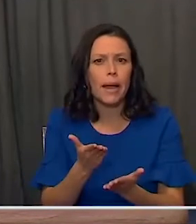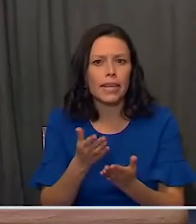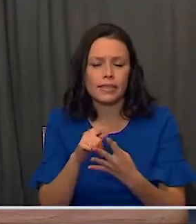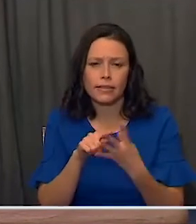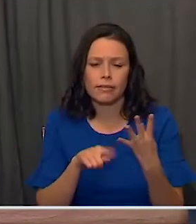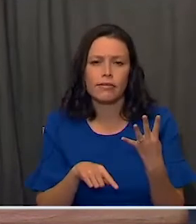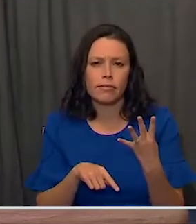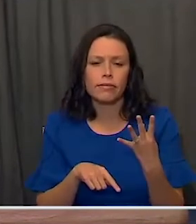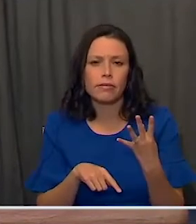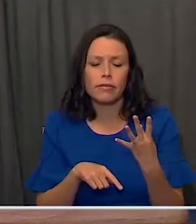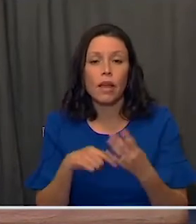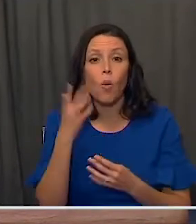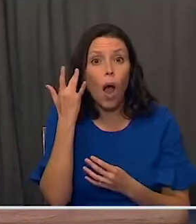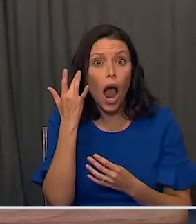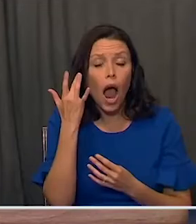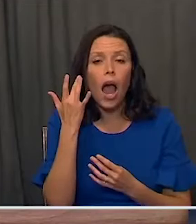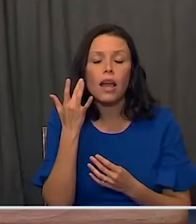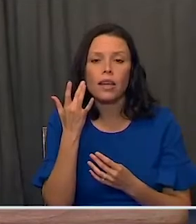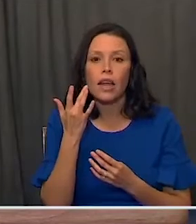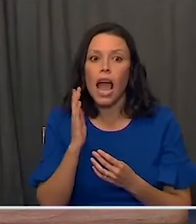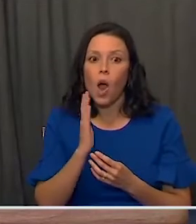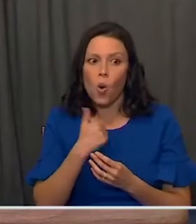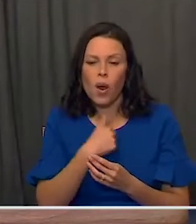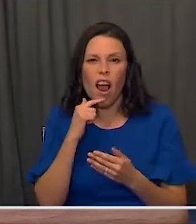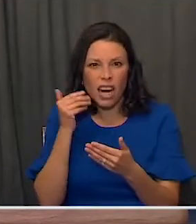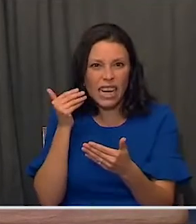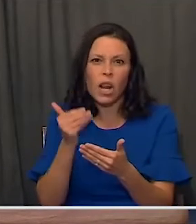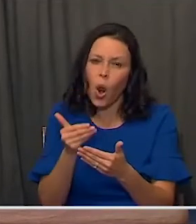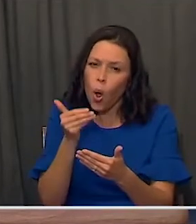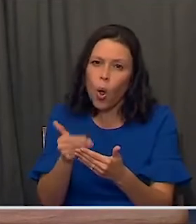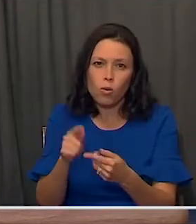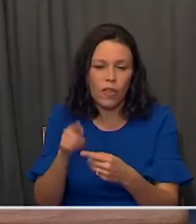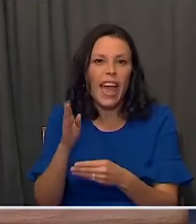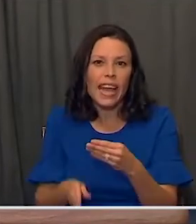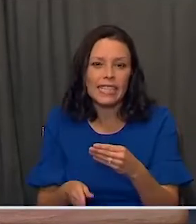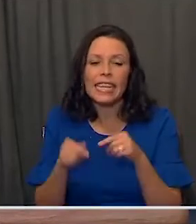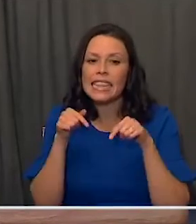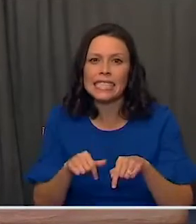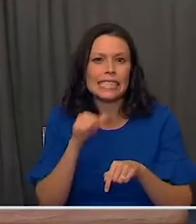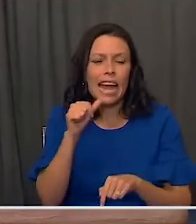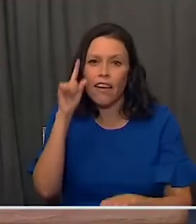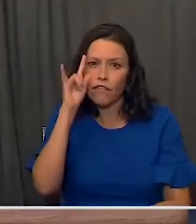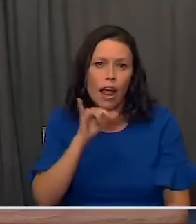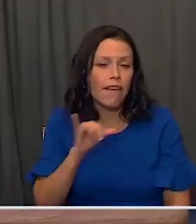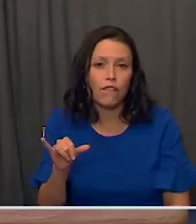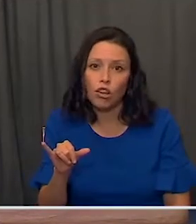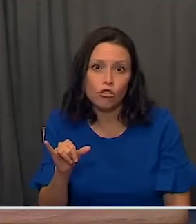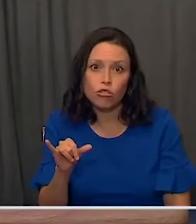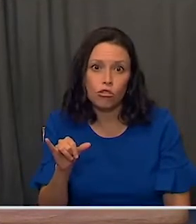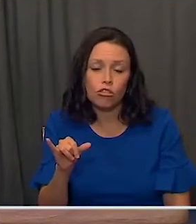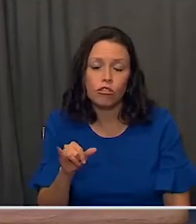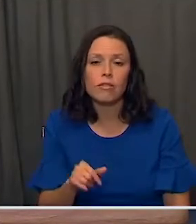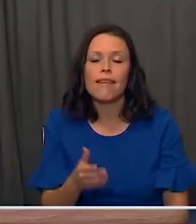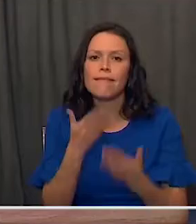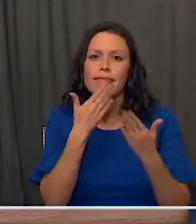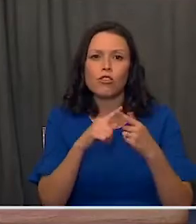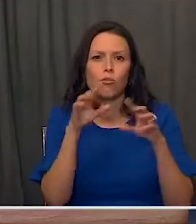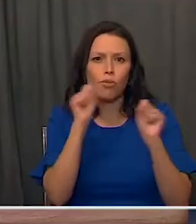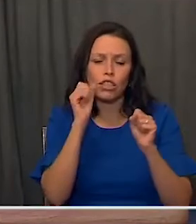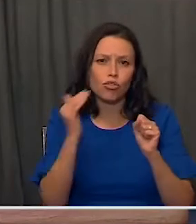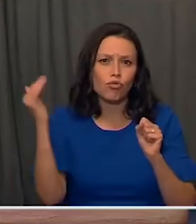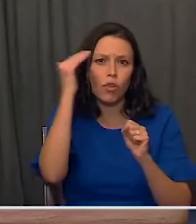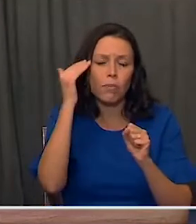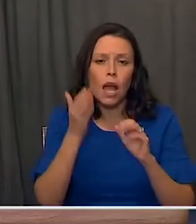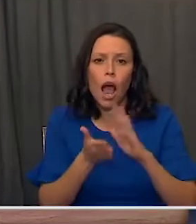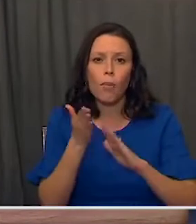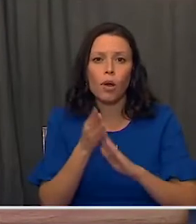today because there is light at the end of the tunnel. This isn't forever. Thanks to President Trump's